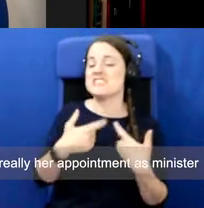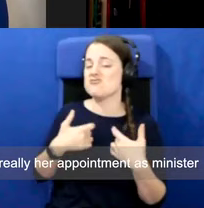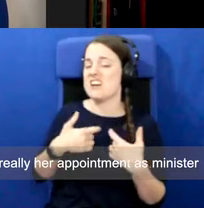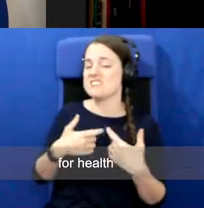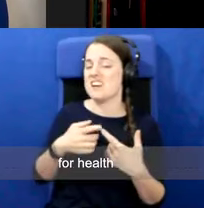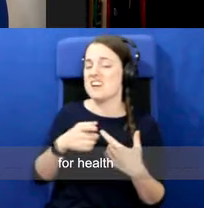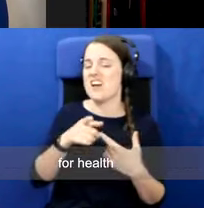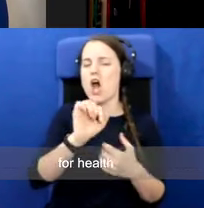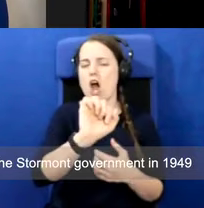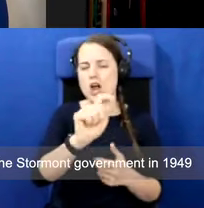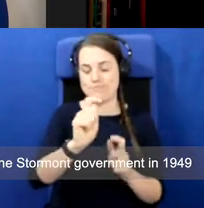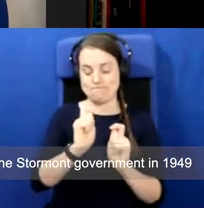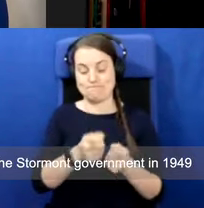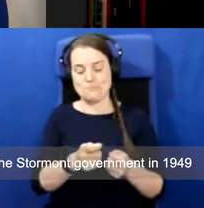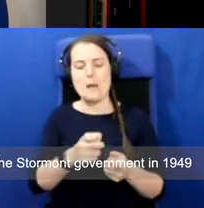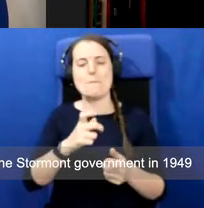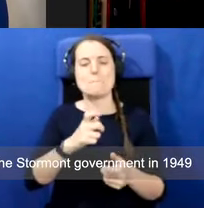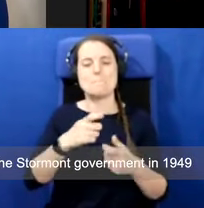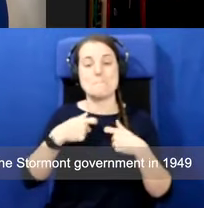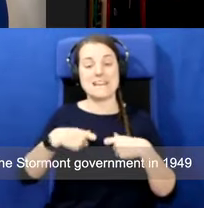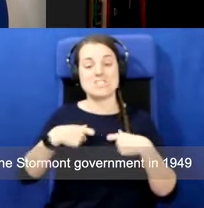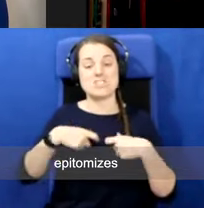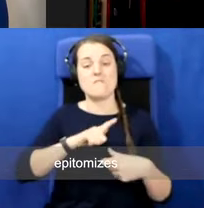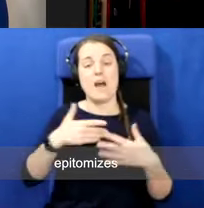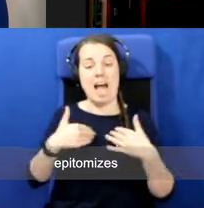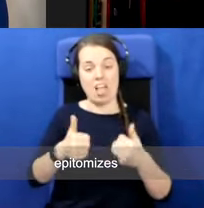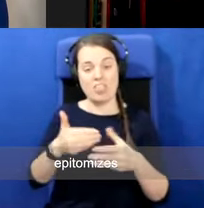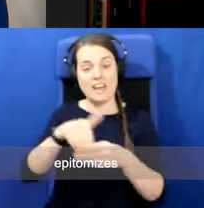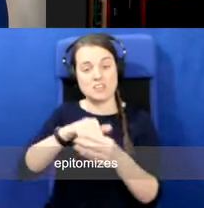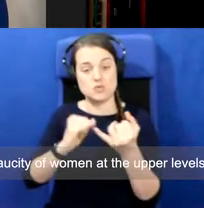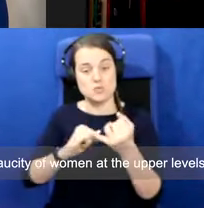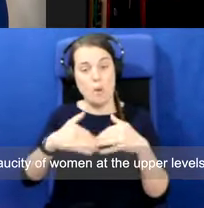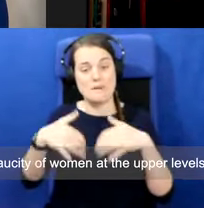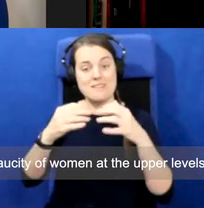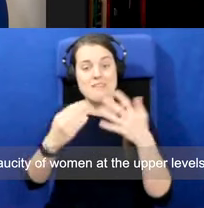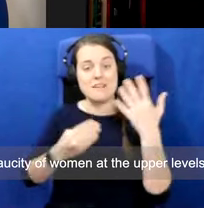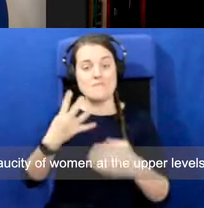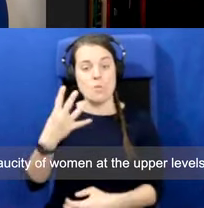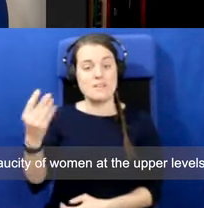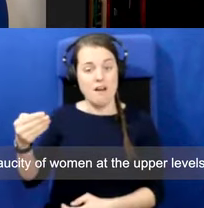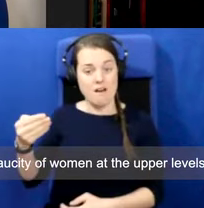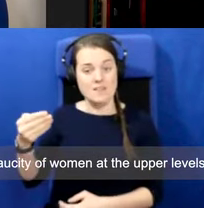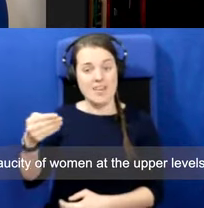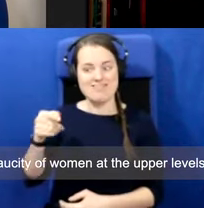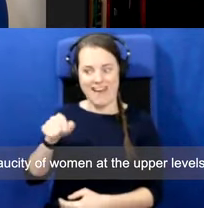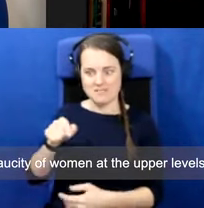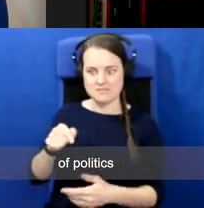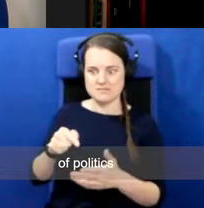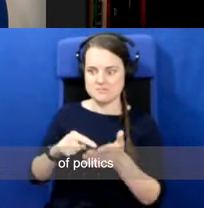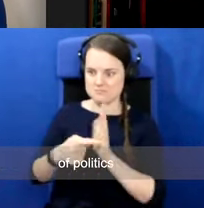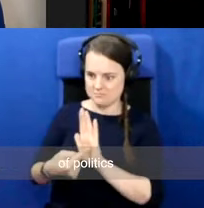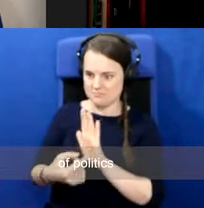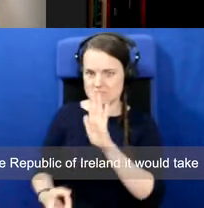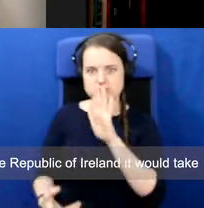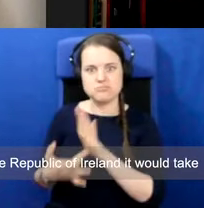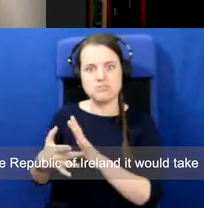appointment as Minister for Health in the Stormont government in 1949 epitomises the paucity of women at the upper